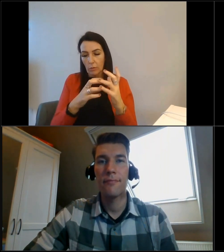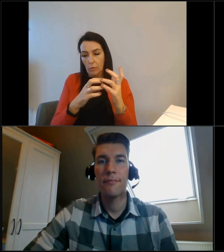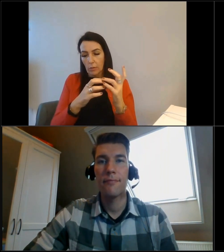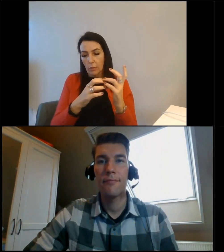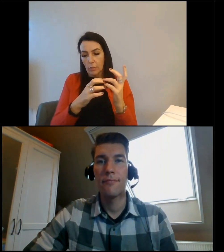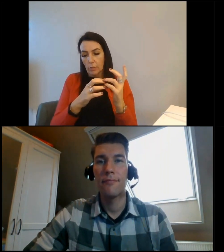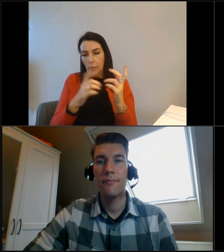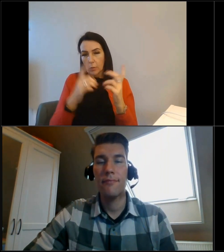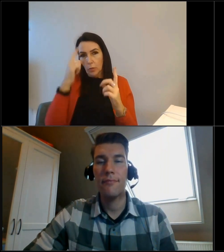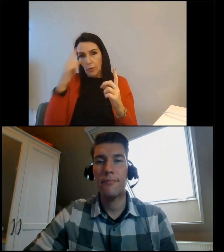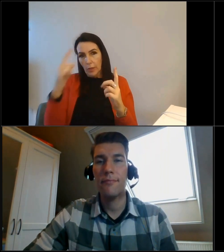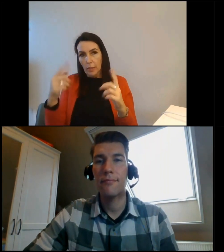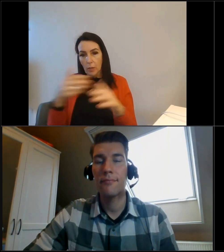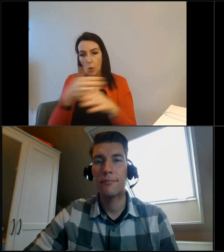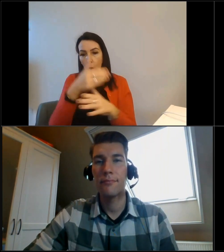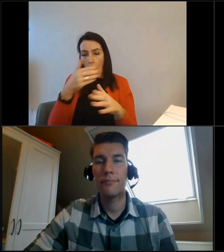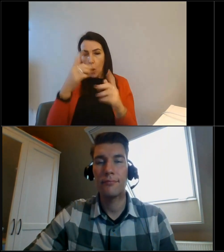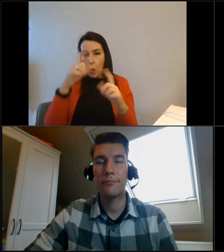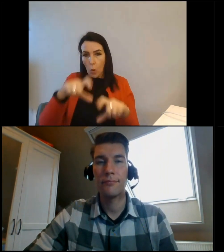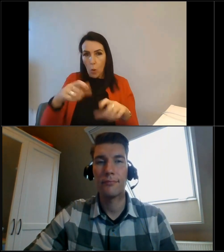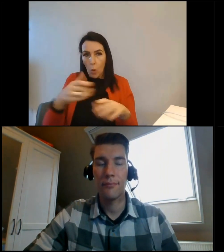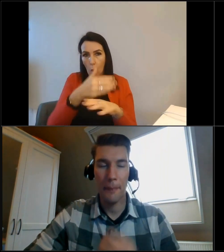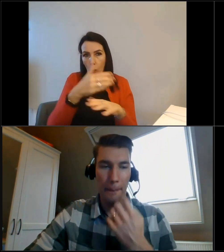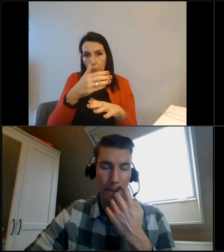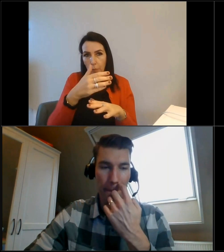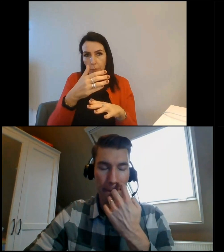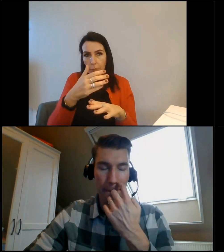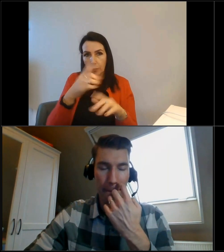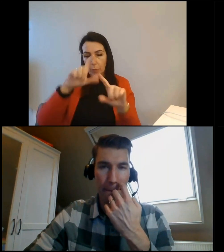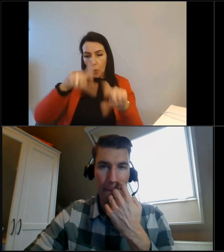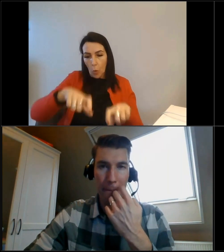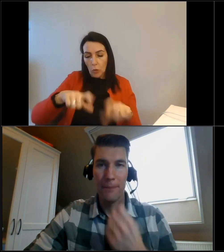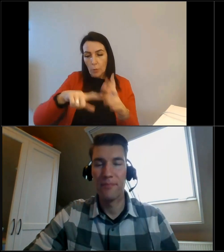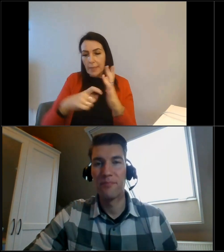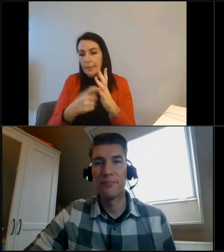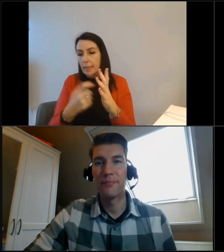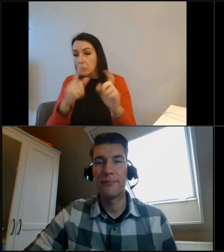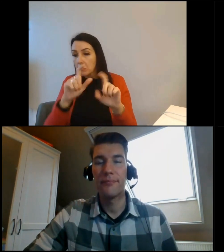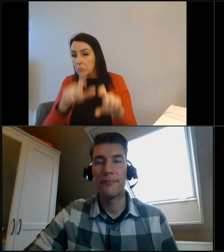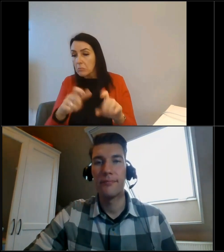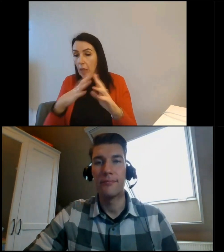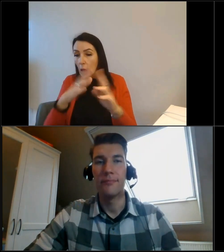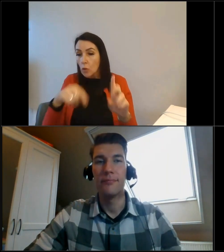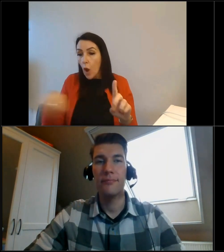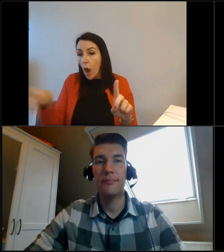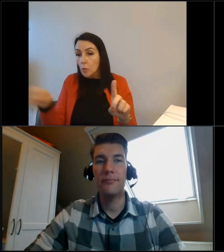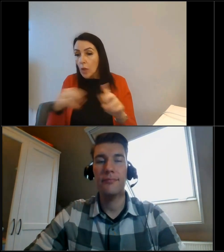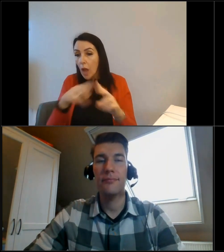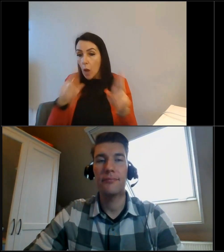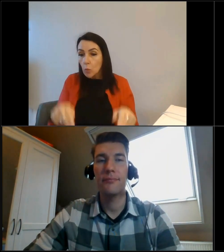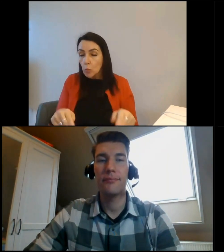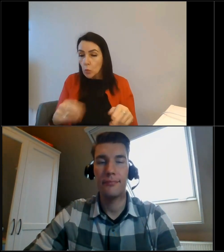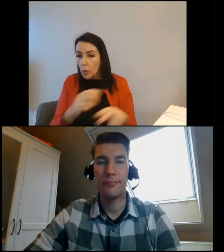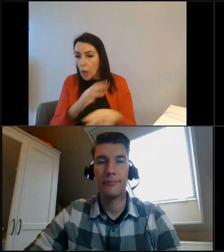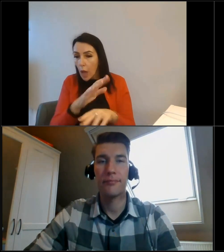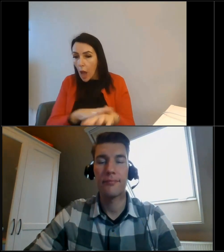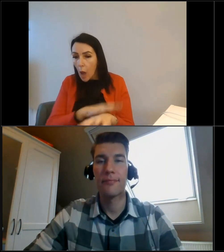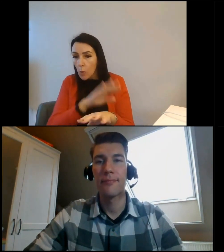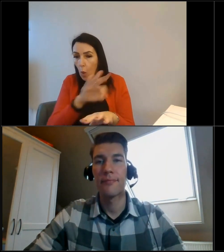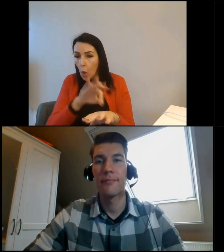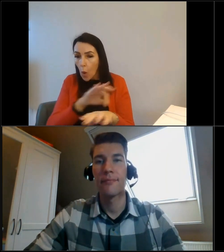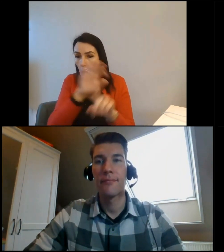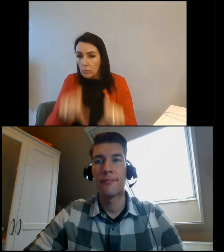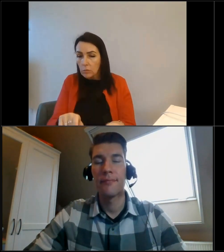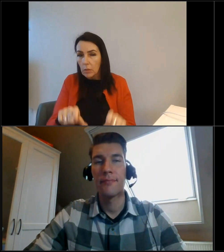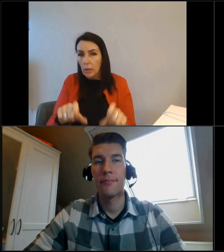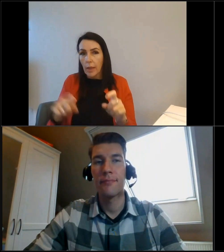occupancy and heating patterns into account, as Jamie's just demonstrated, and they offer a more real-world estimate of cost and performance,